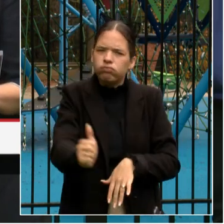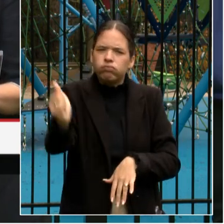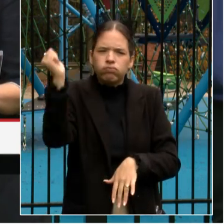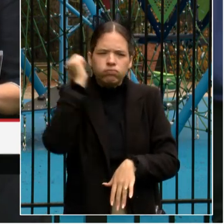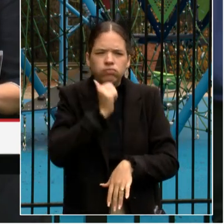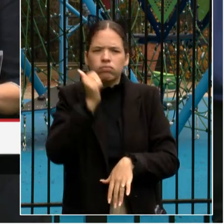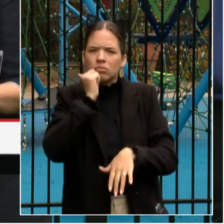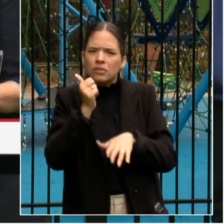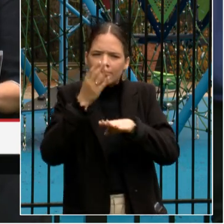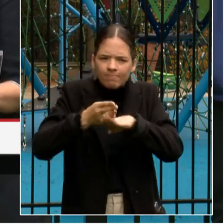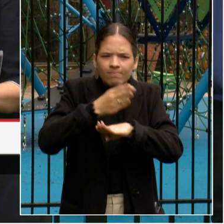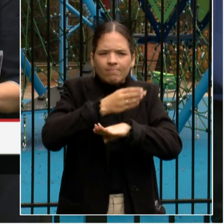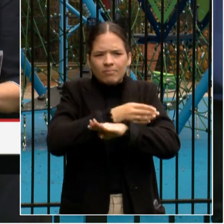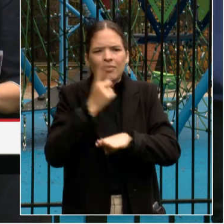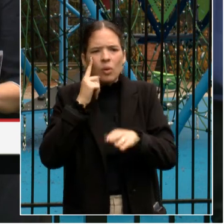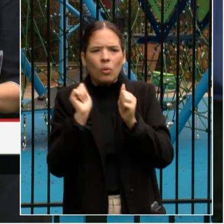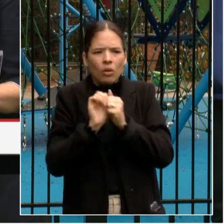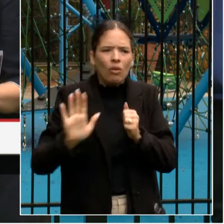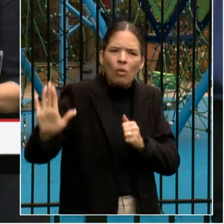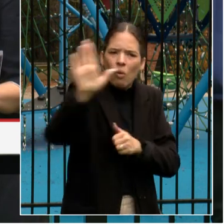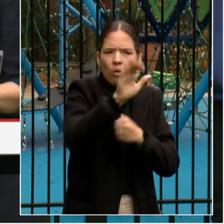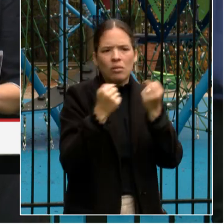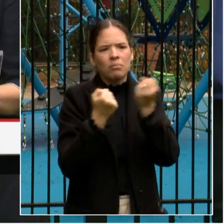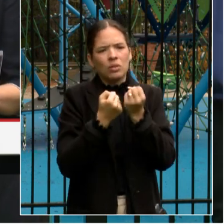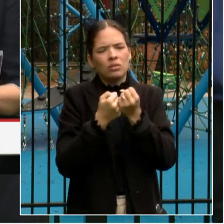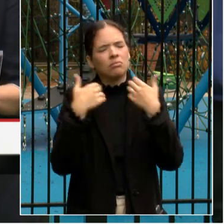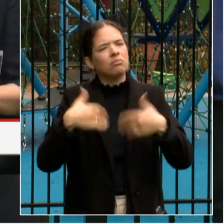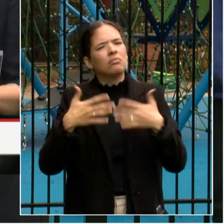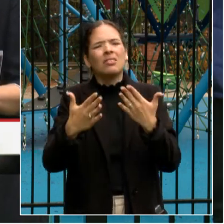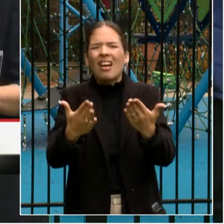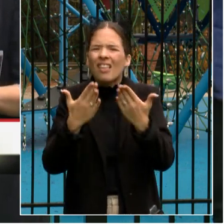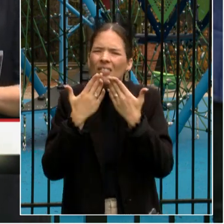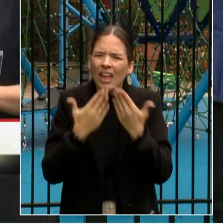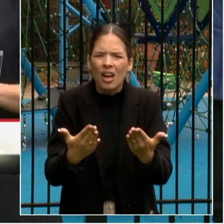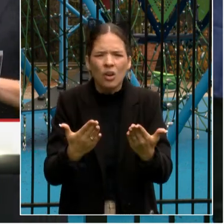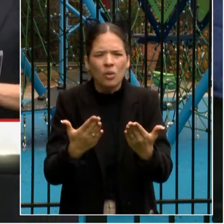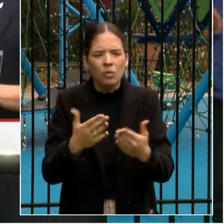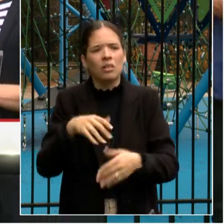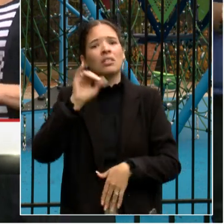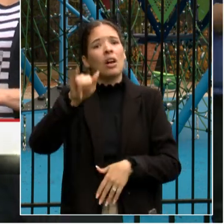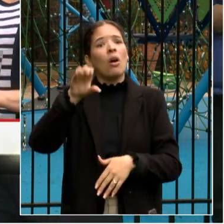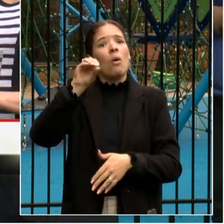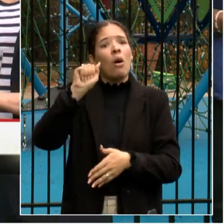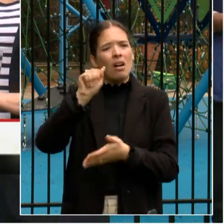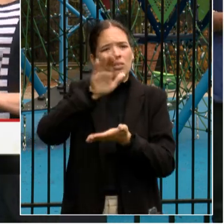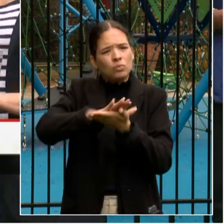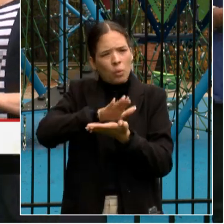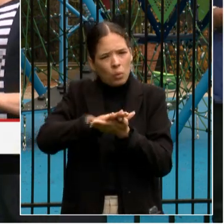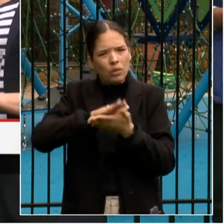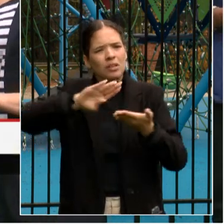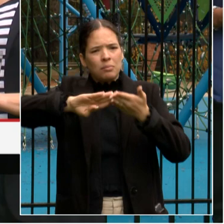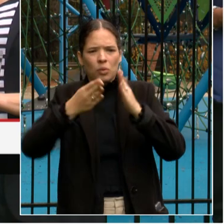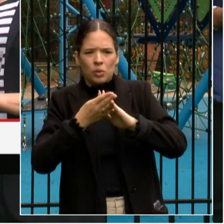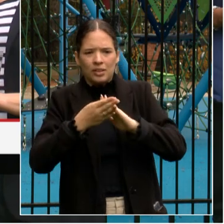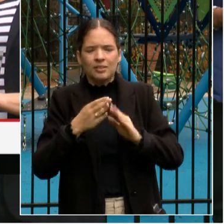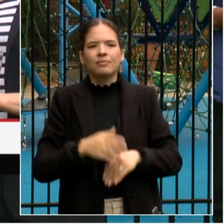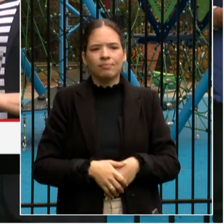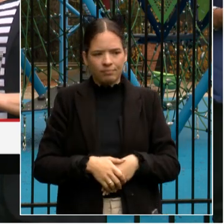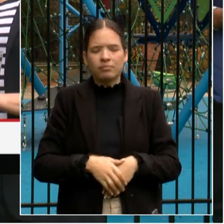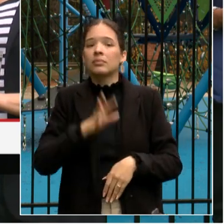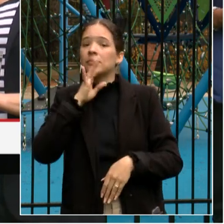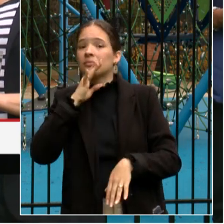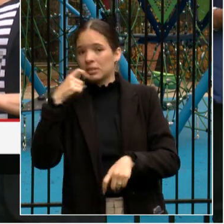playground without your support. Thank you for everything you have done for the Oyster Adams community. There are many people we want to thank today.